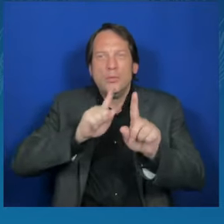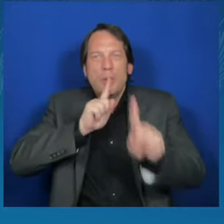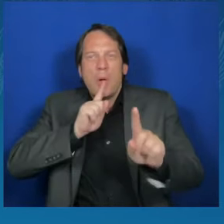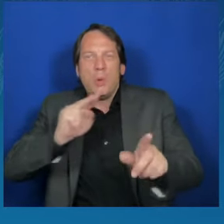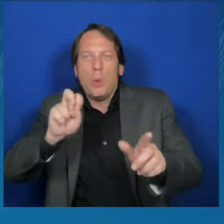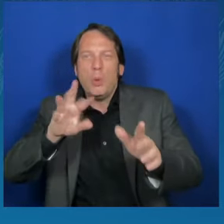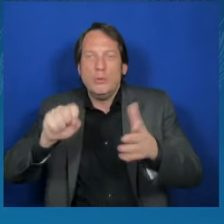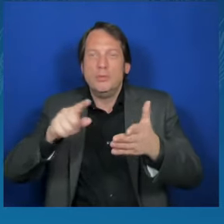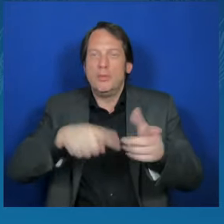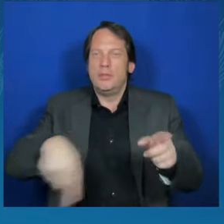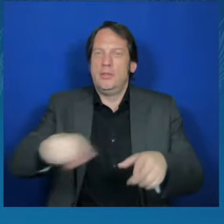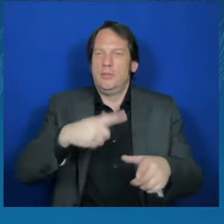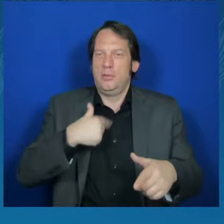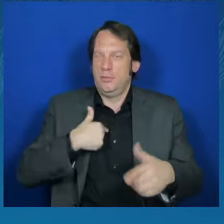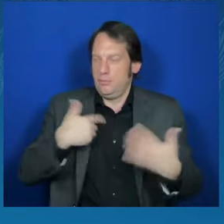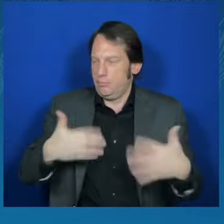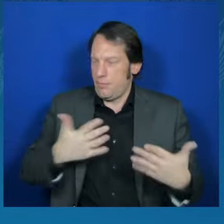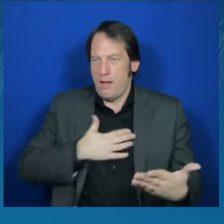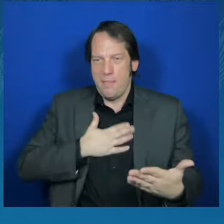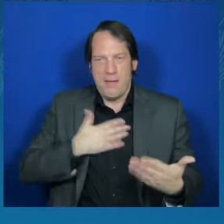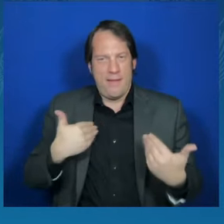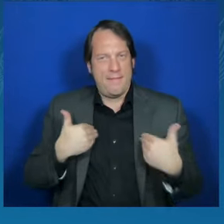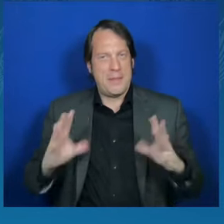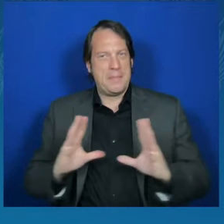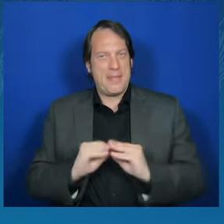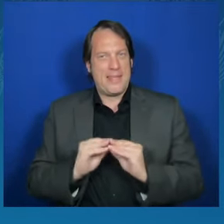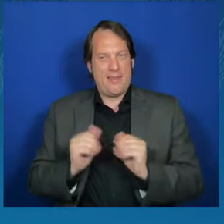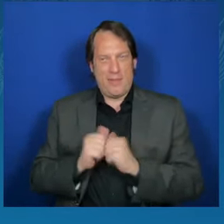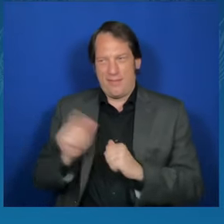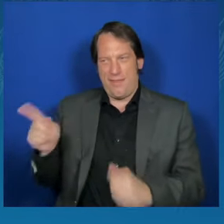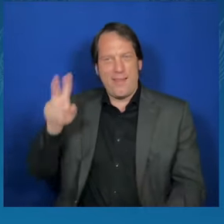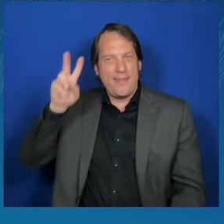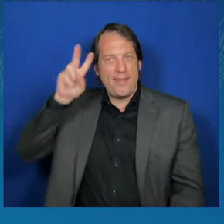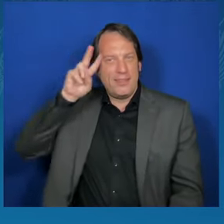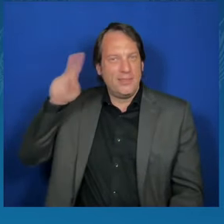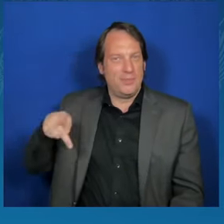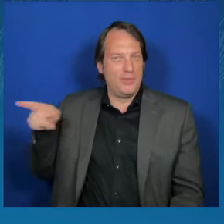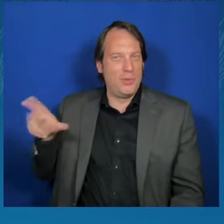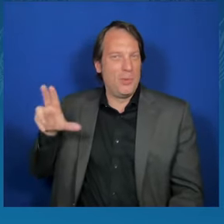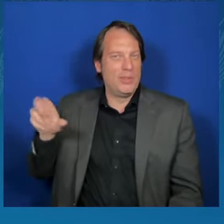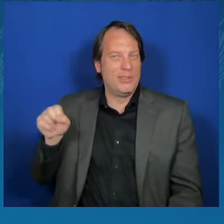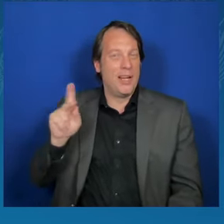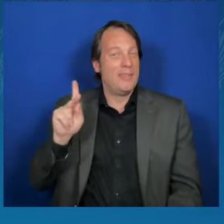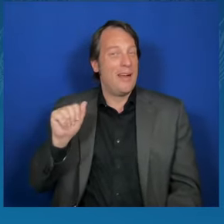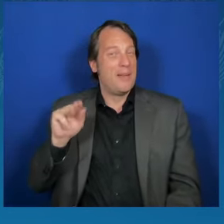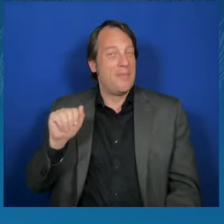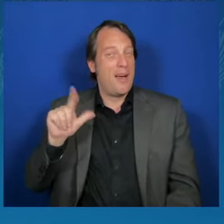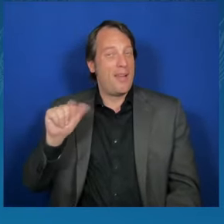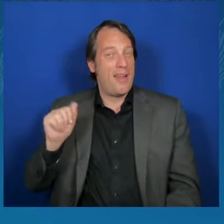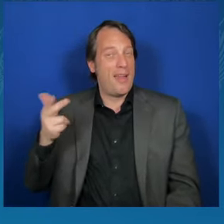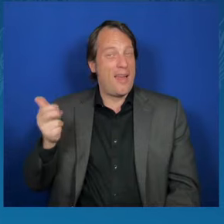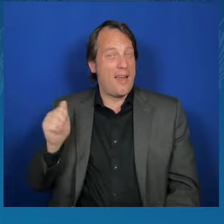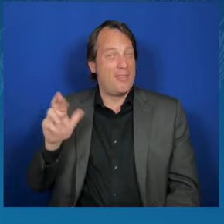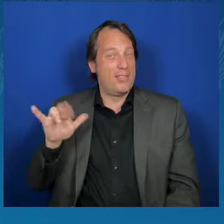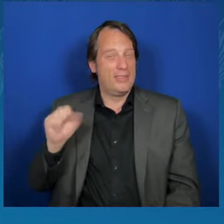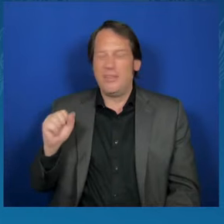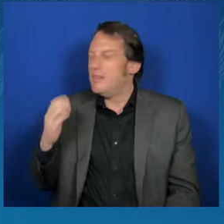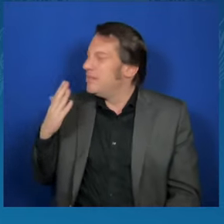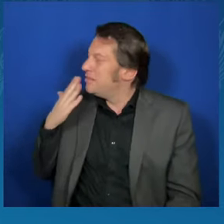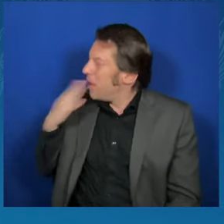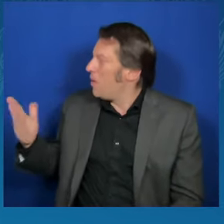States, Kamala Harris. Thank you so much, Kamala. It is quite natural that main topics of our conversation